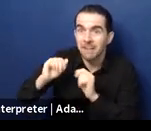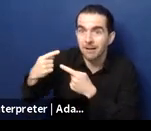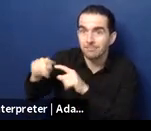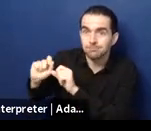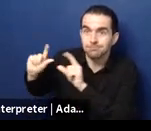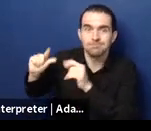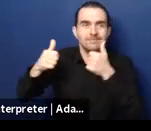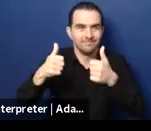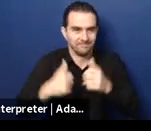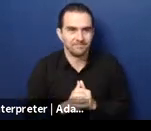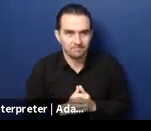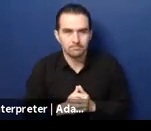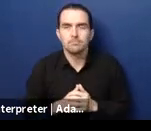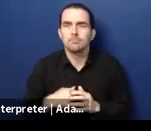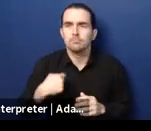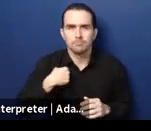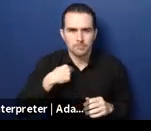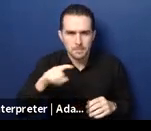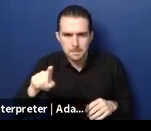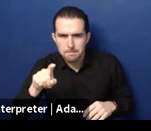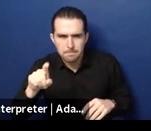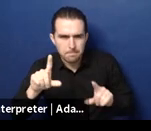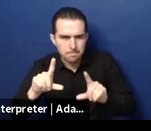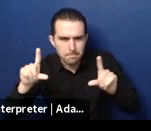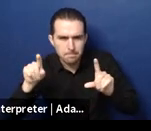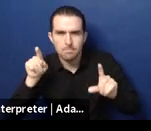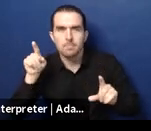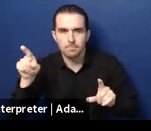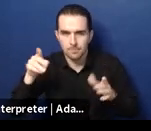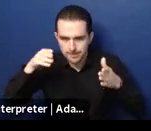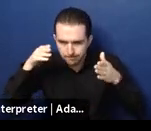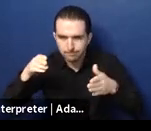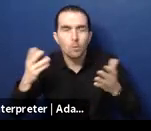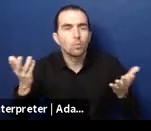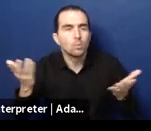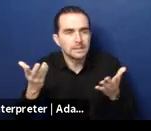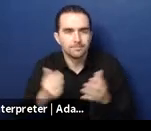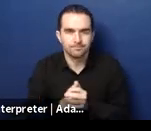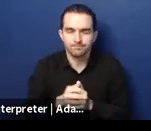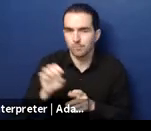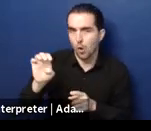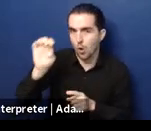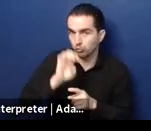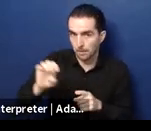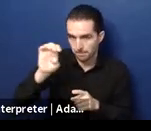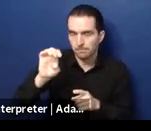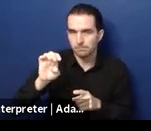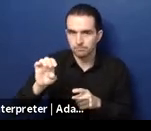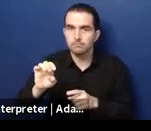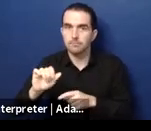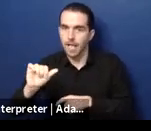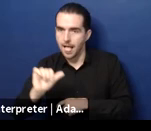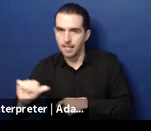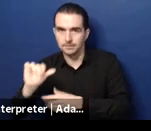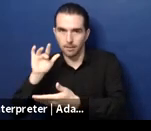where the most visible children, in terms of disability, are in the wrong service.